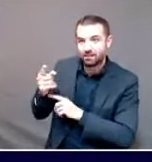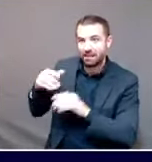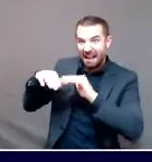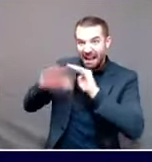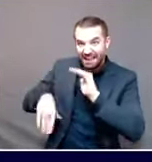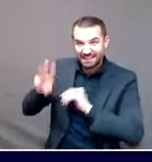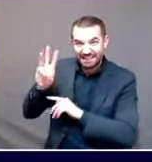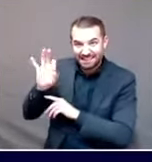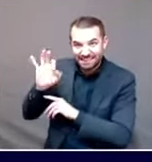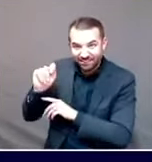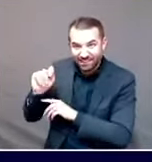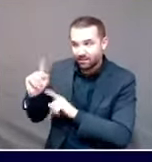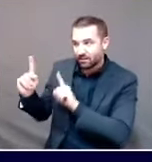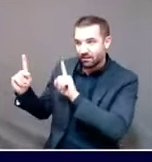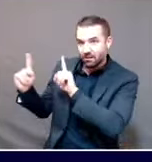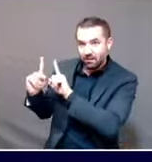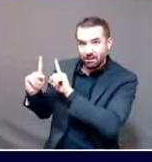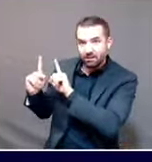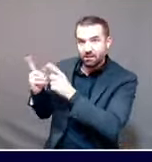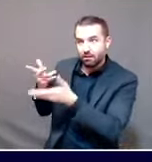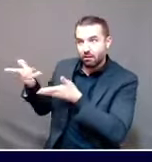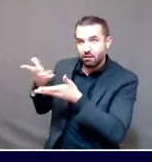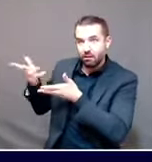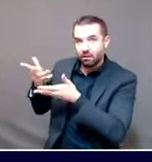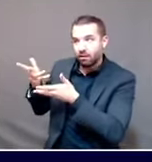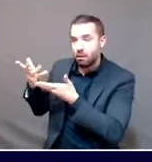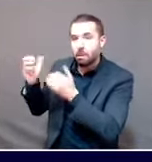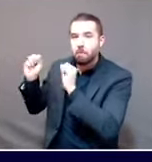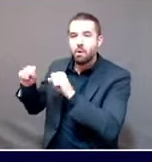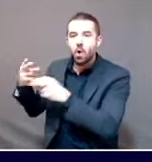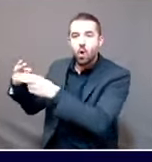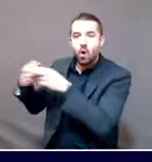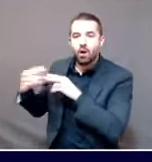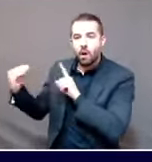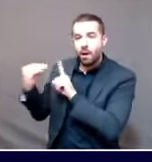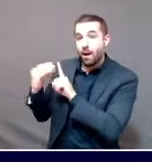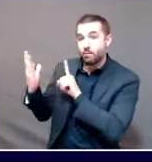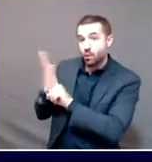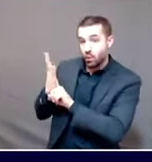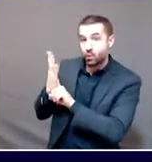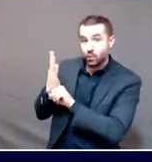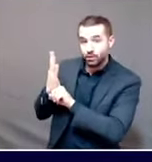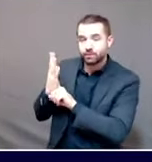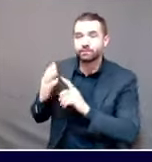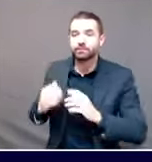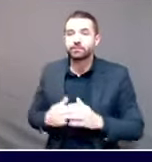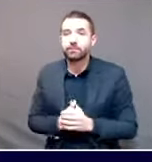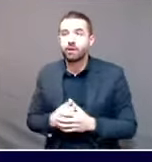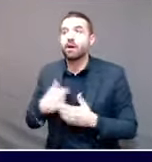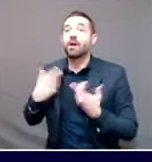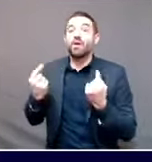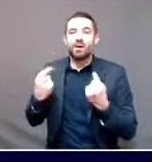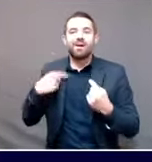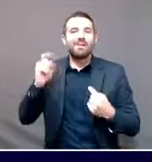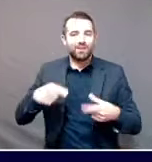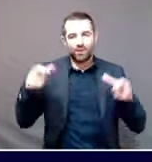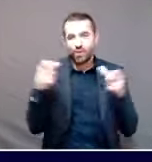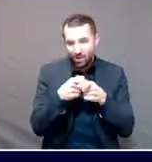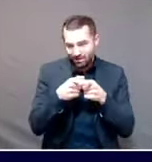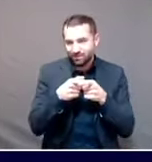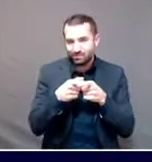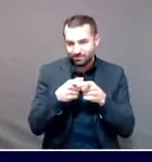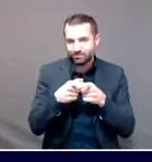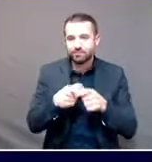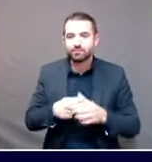transmission from person to person to person. If everyone who is exposed to the virus